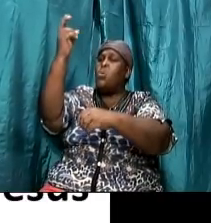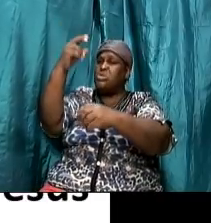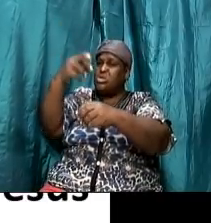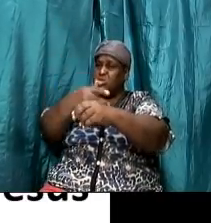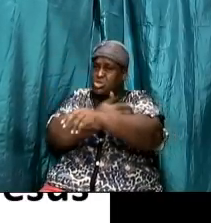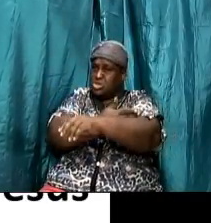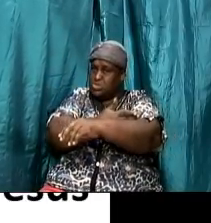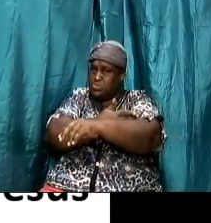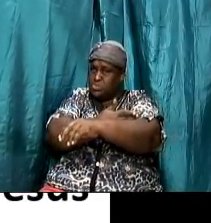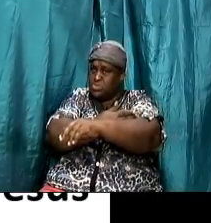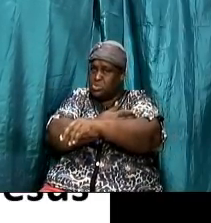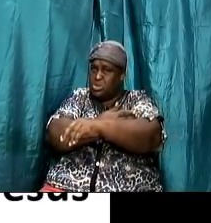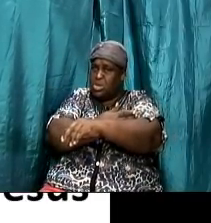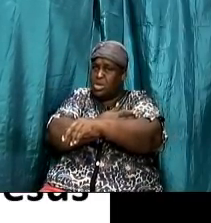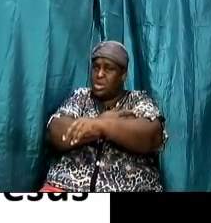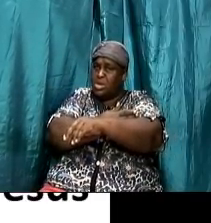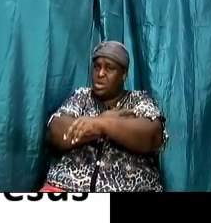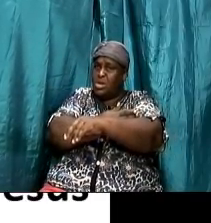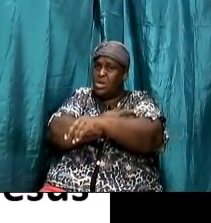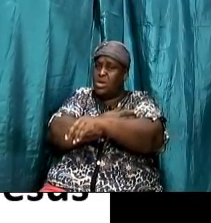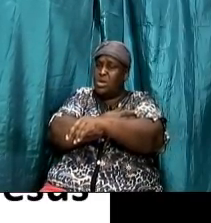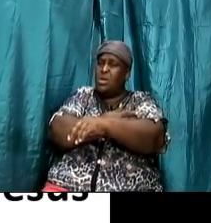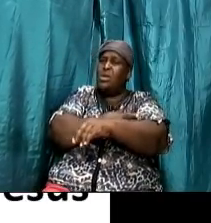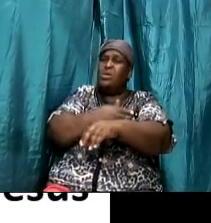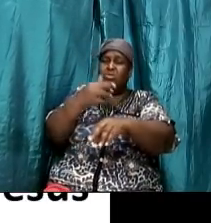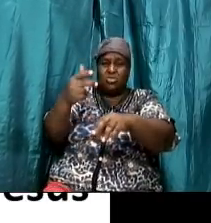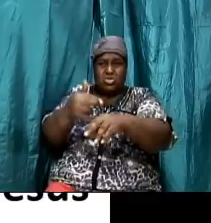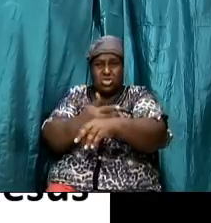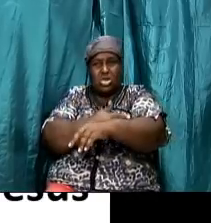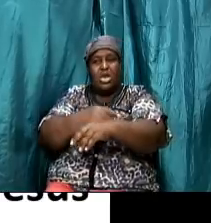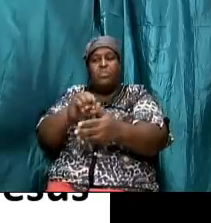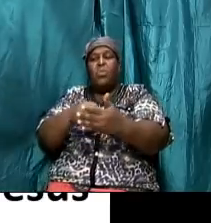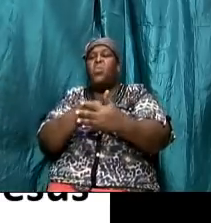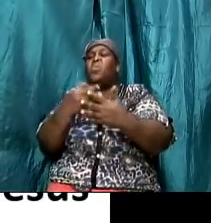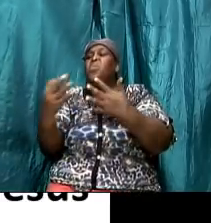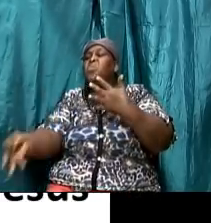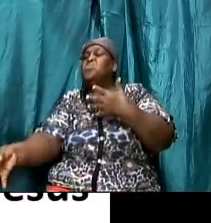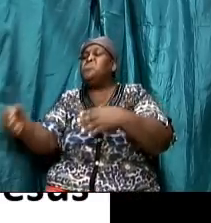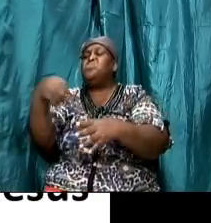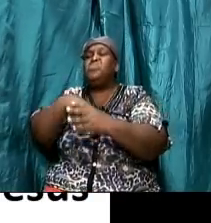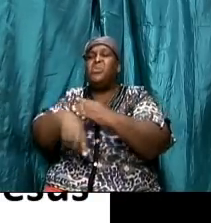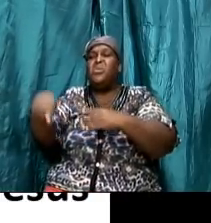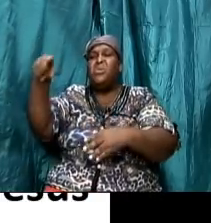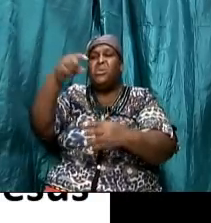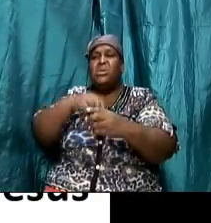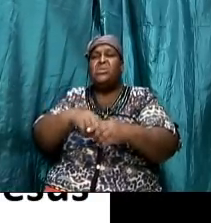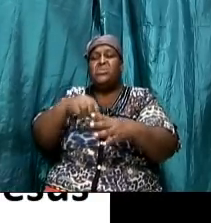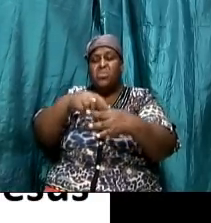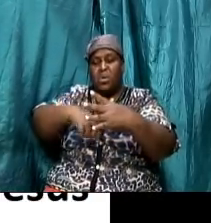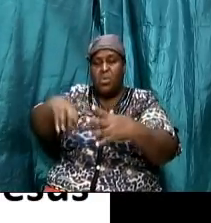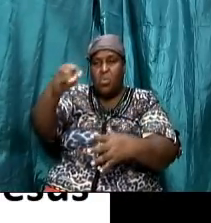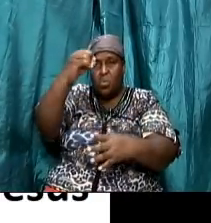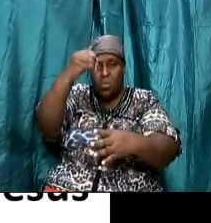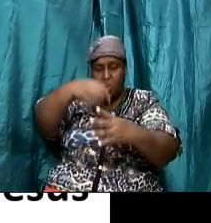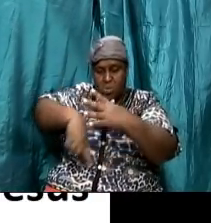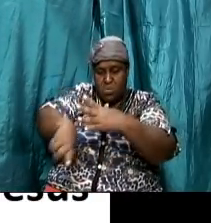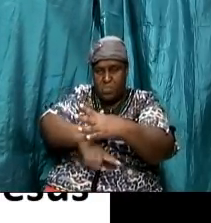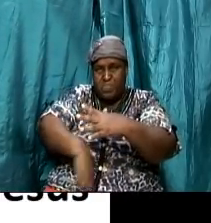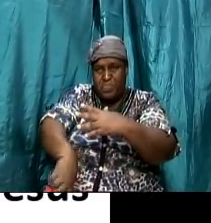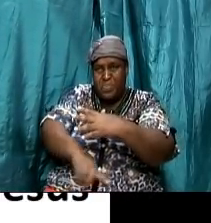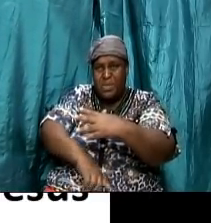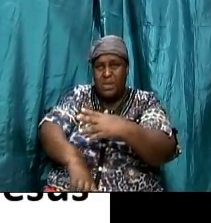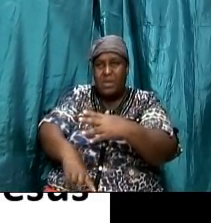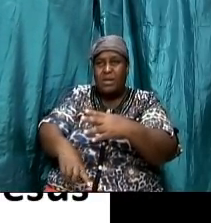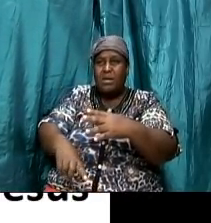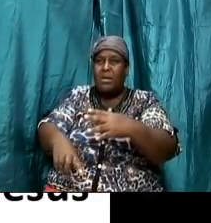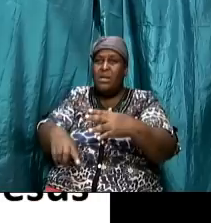crisis there's an emergency your sheep fell over a cliff fell into something to a pit you're going to let